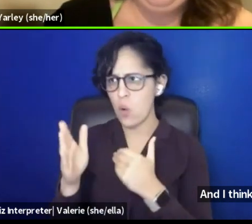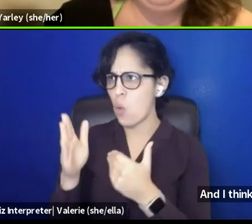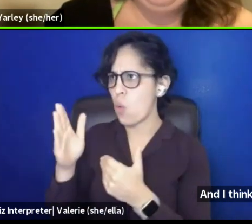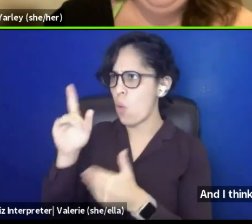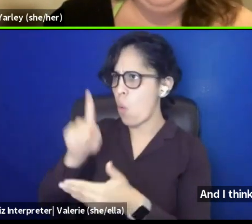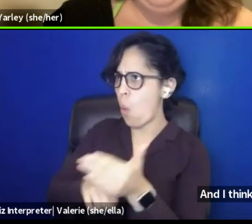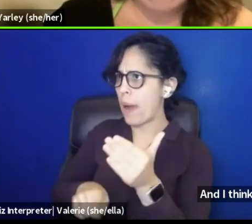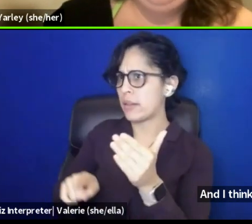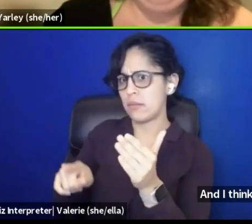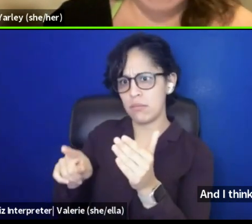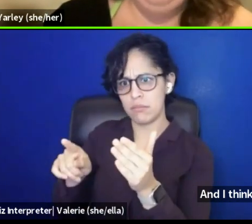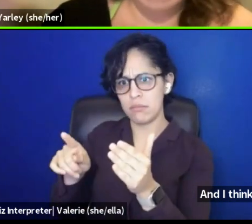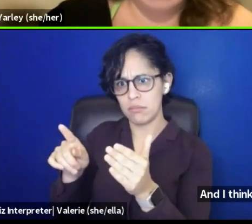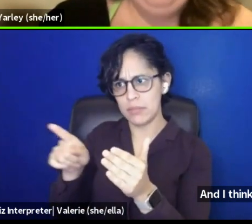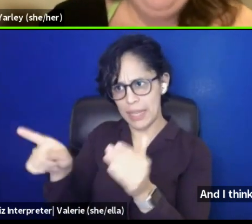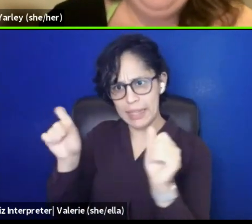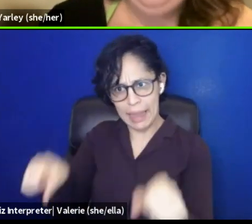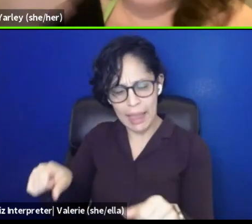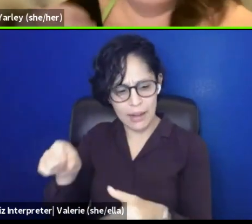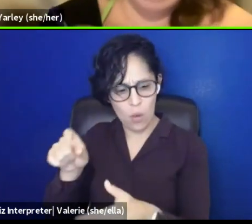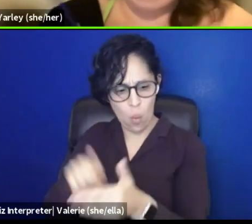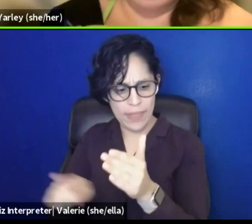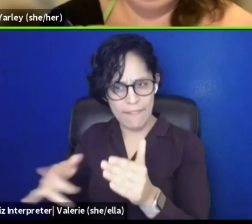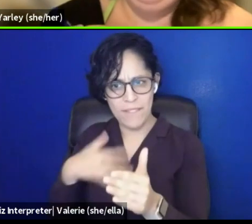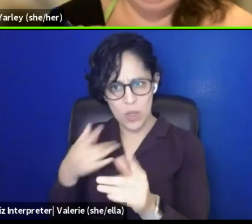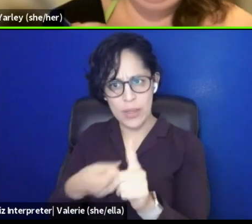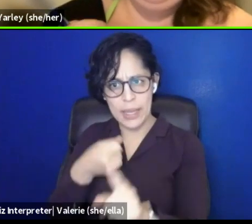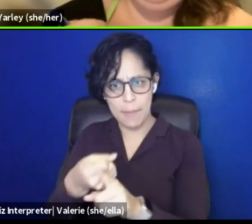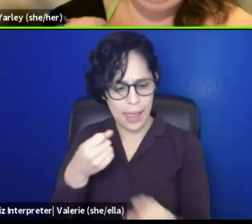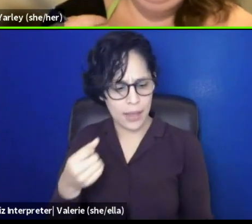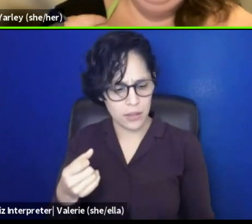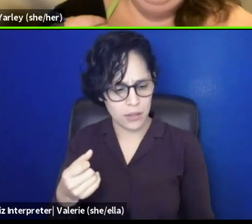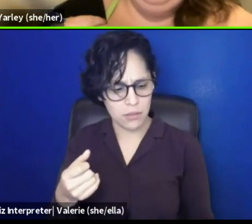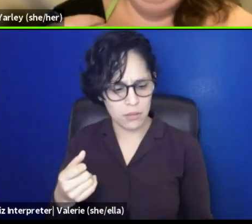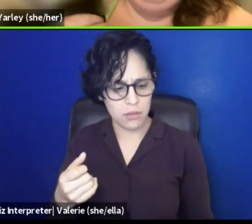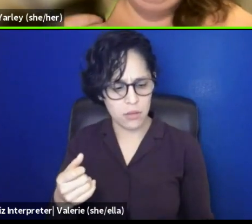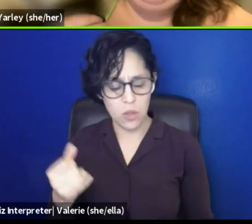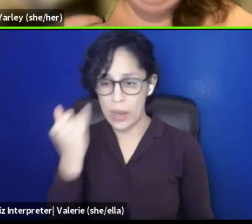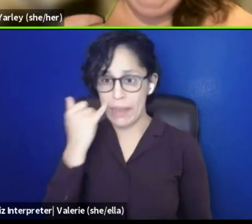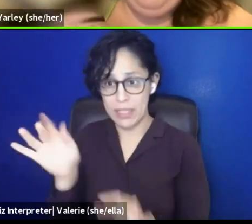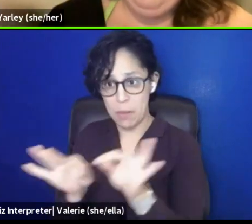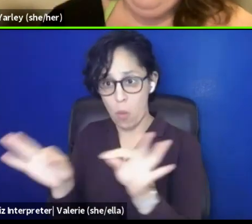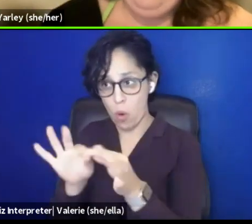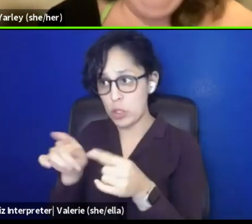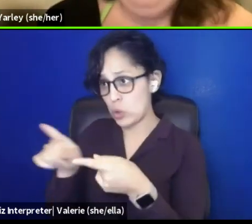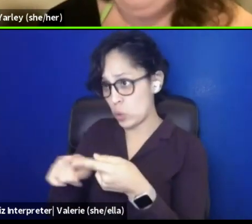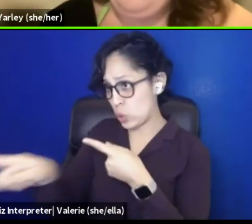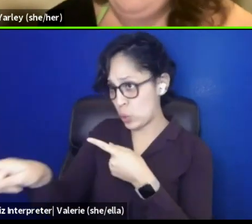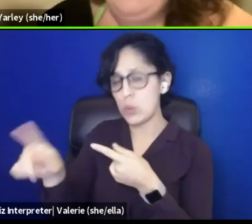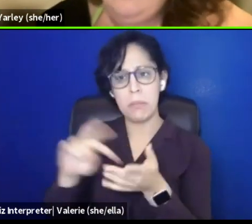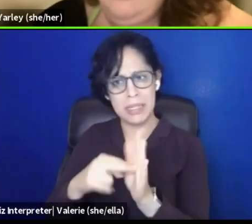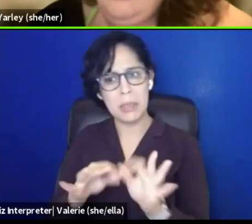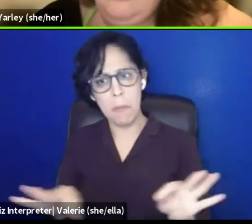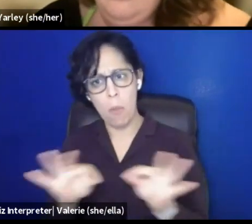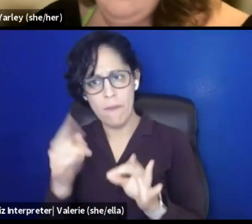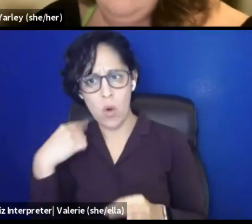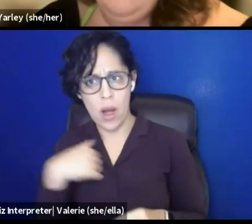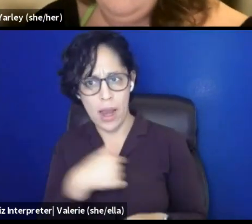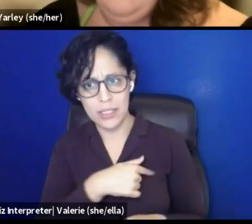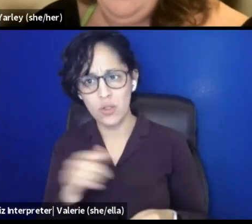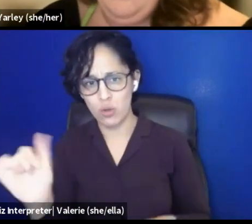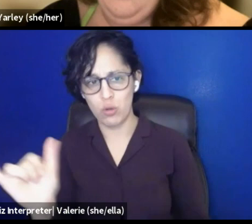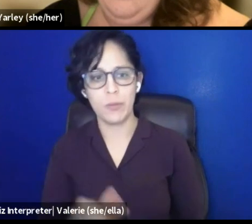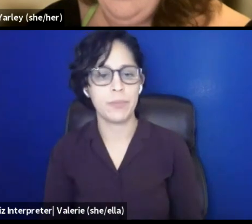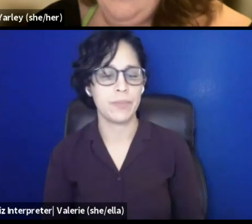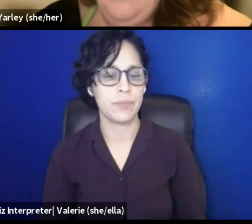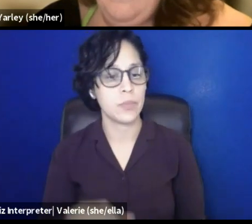So it's, that's meaningful. If it's meaningful to you, it's meaningful to us. Um, yeah, that's wonderful. Oh,